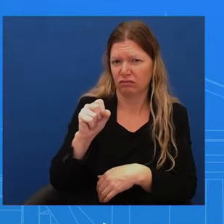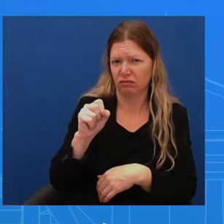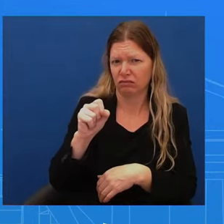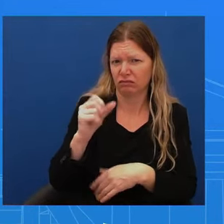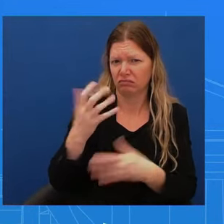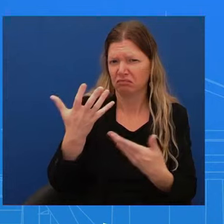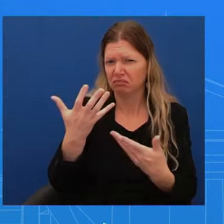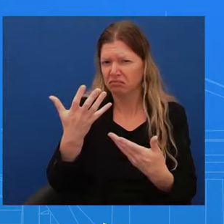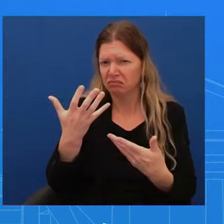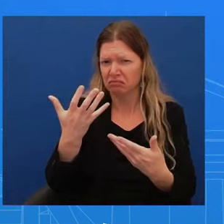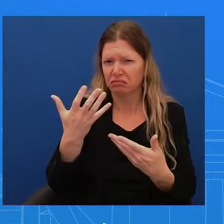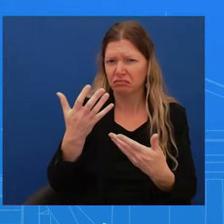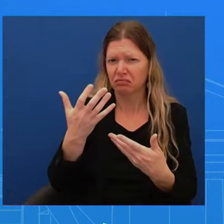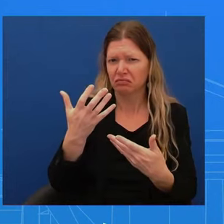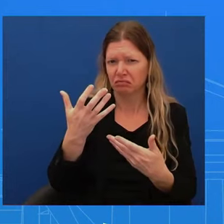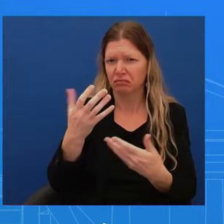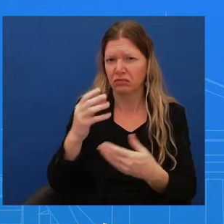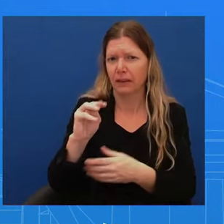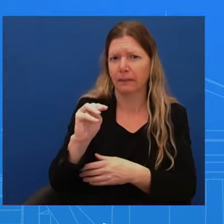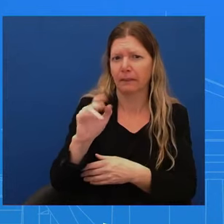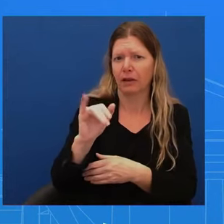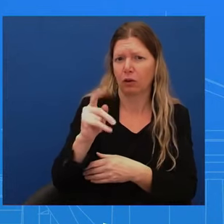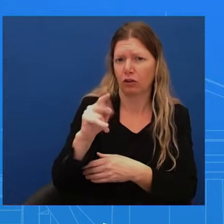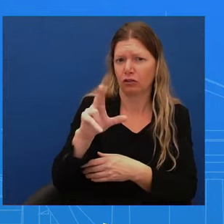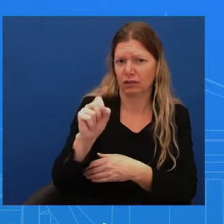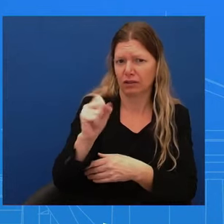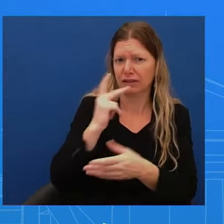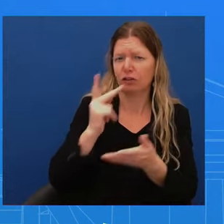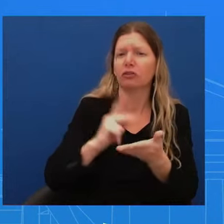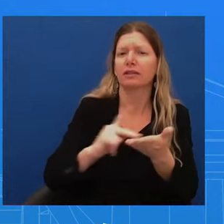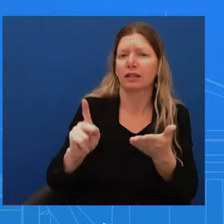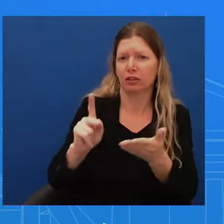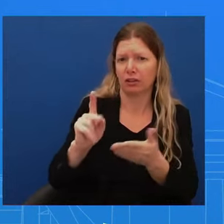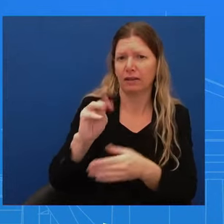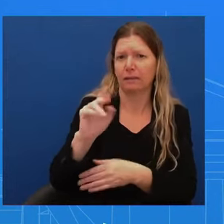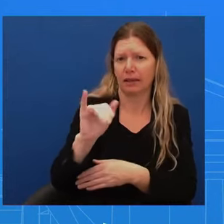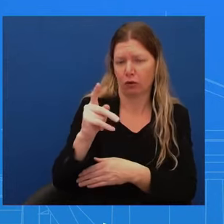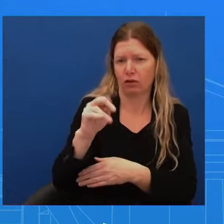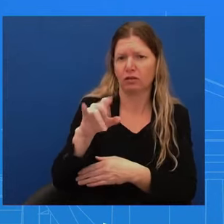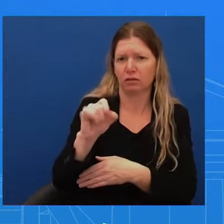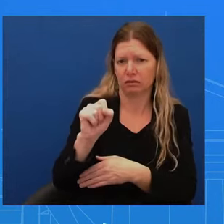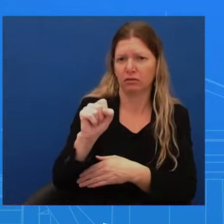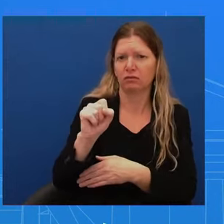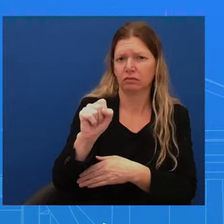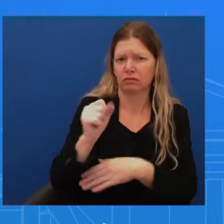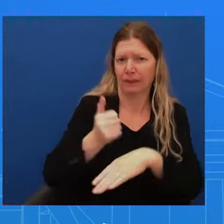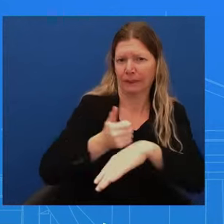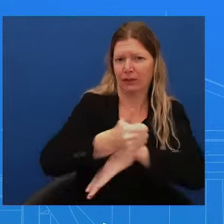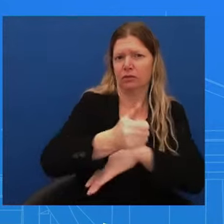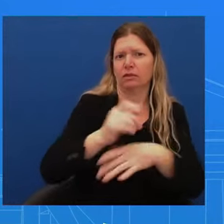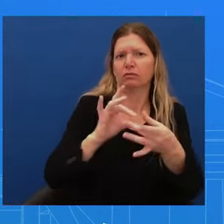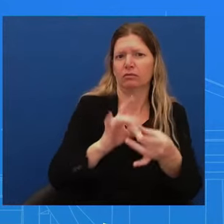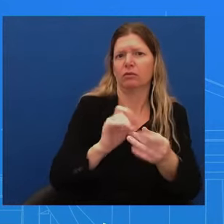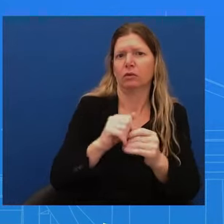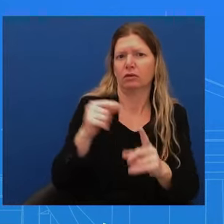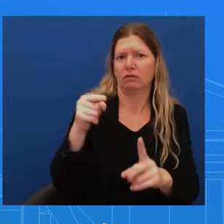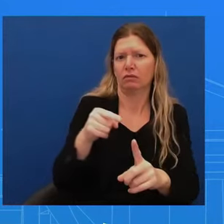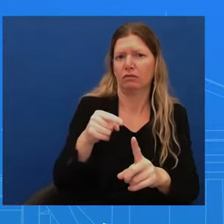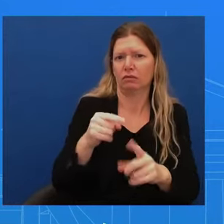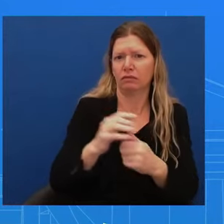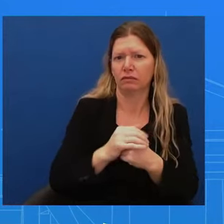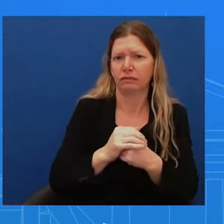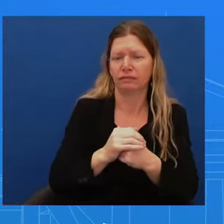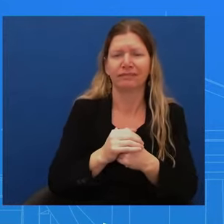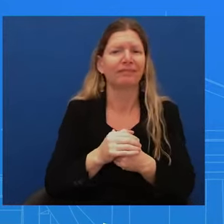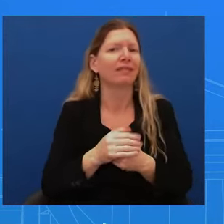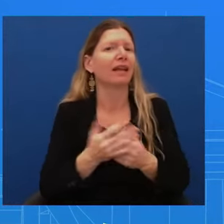And it's really shameful. It's really shameful that this is how they choose to focus, what they choose to focus on. Truly. What the American people